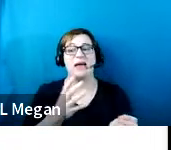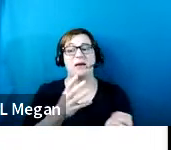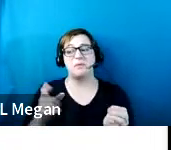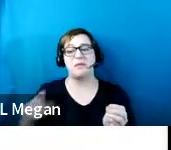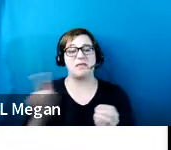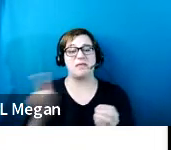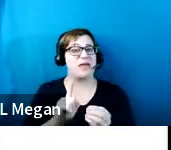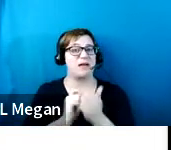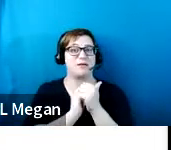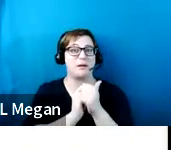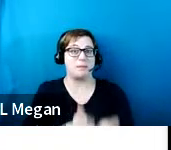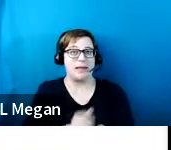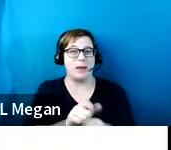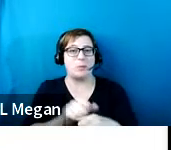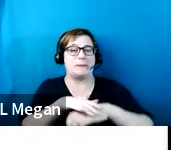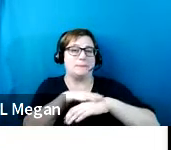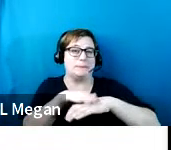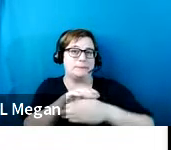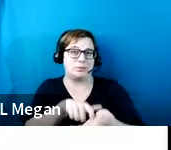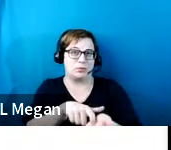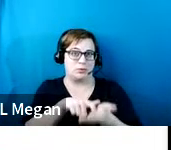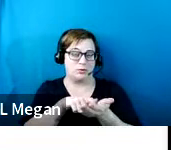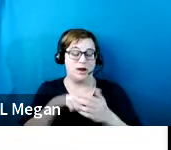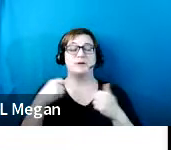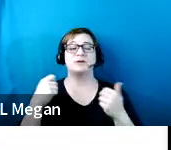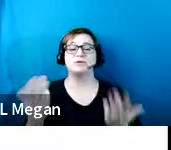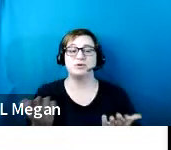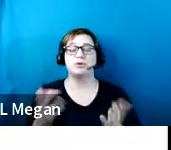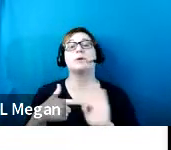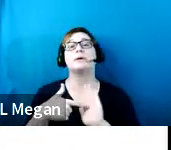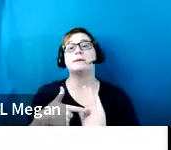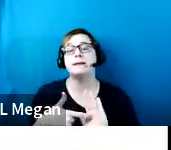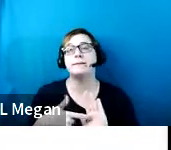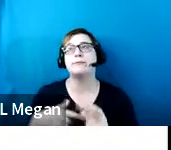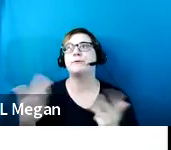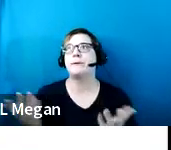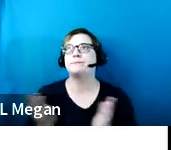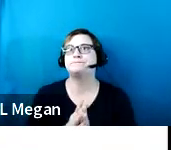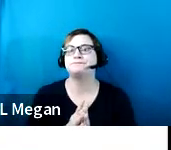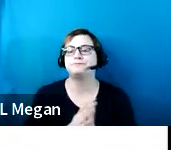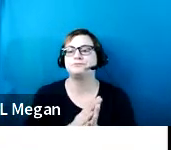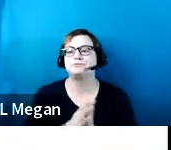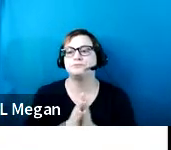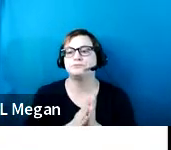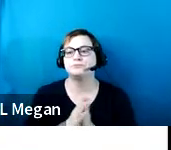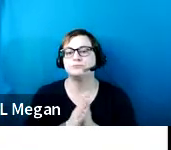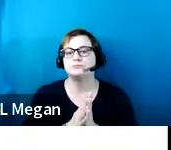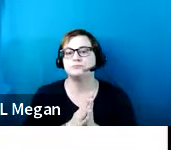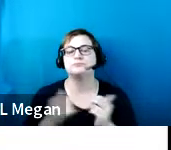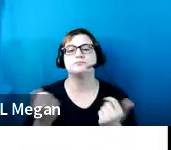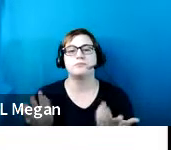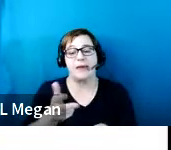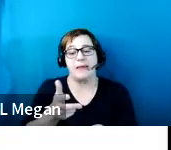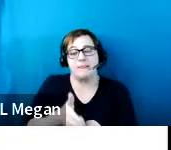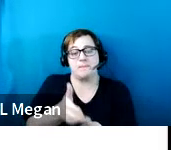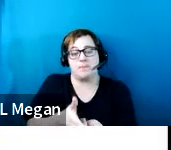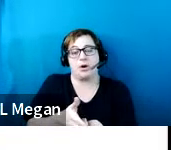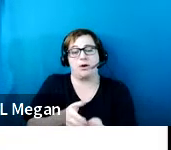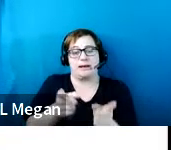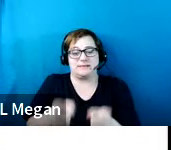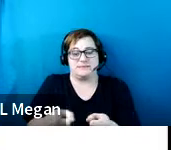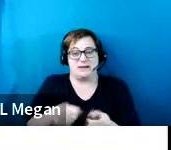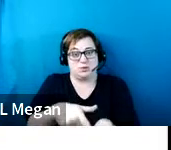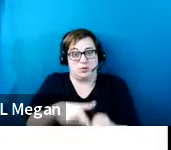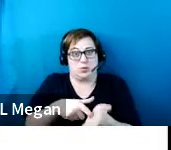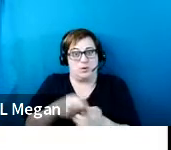with the minimum requirements. So an example might be removing a parking space required by minimum